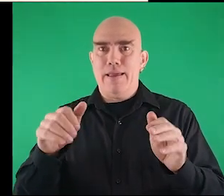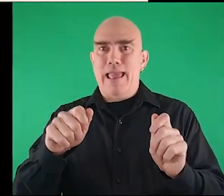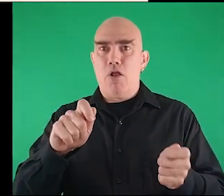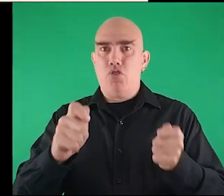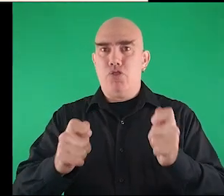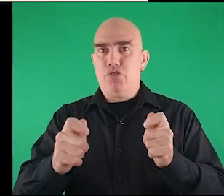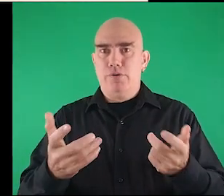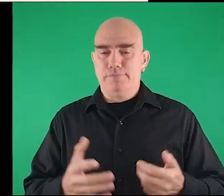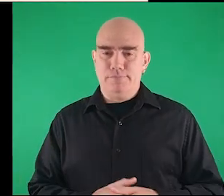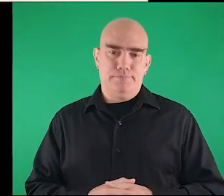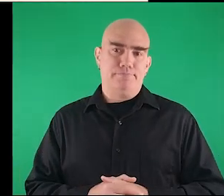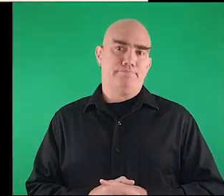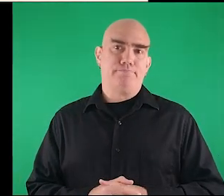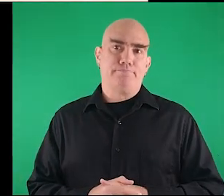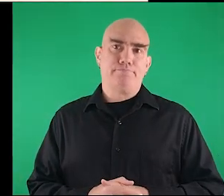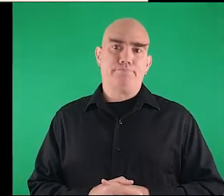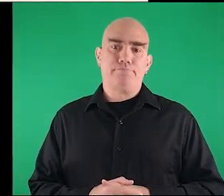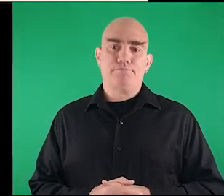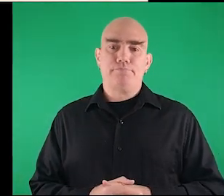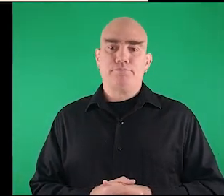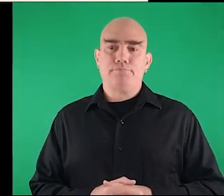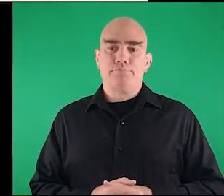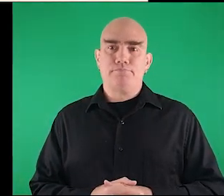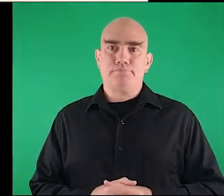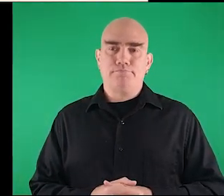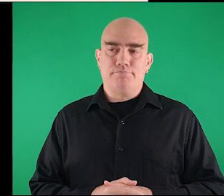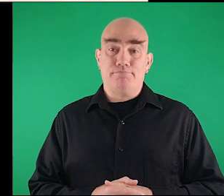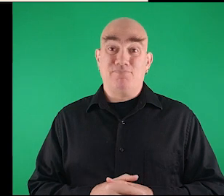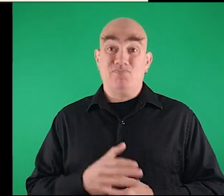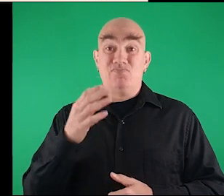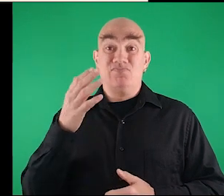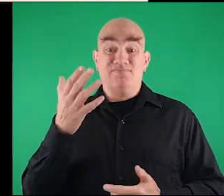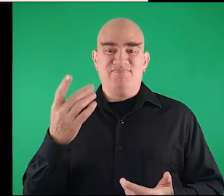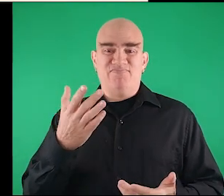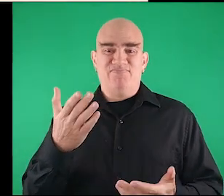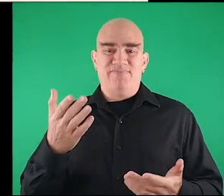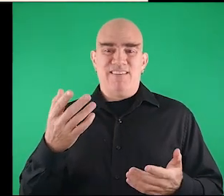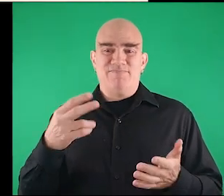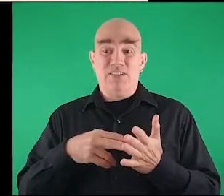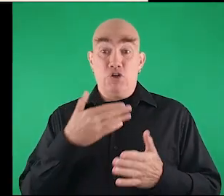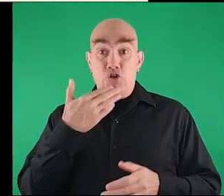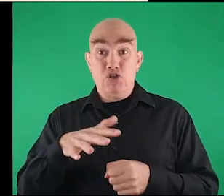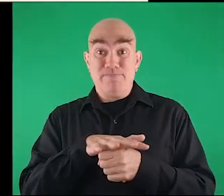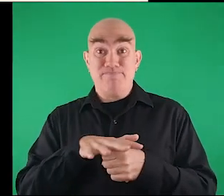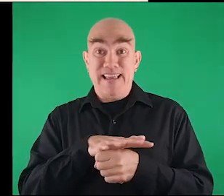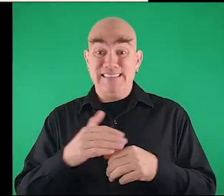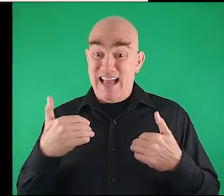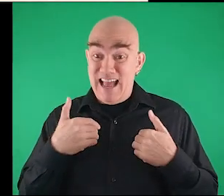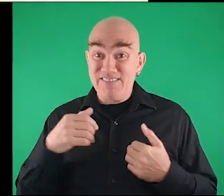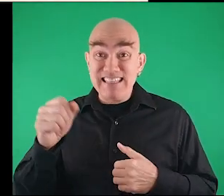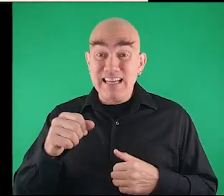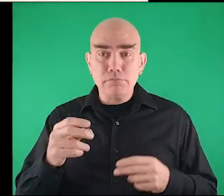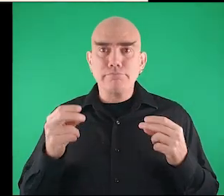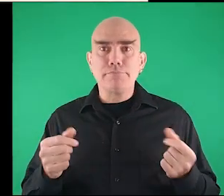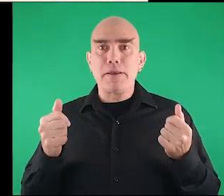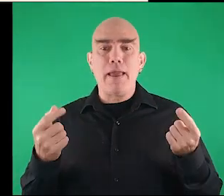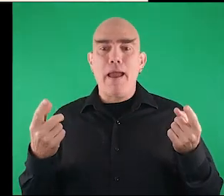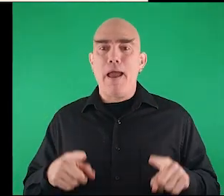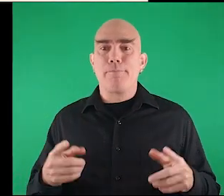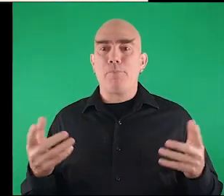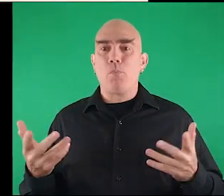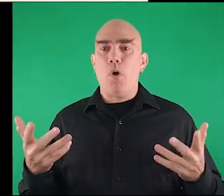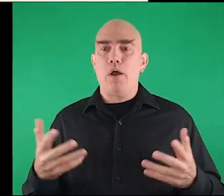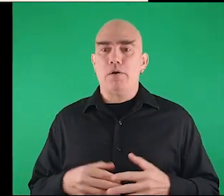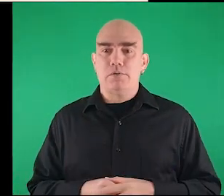for moving that zone, but this not. You have a very good